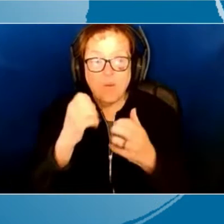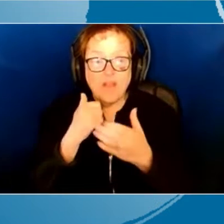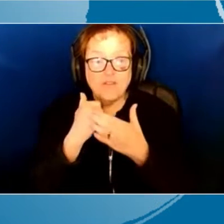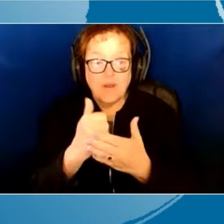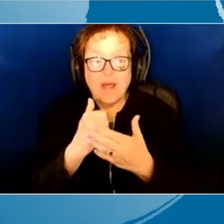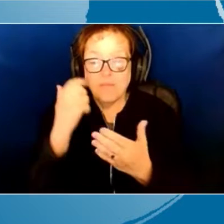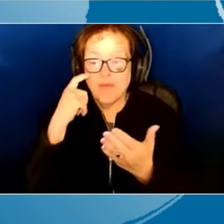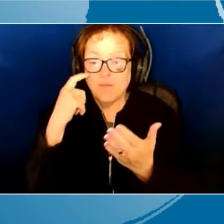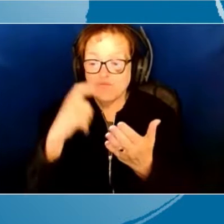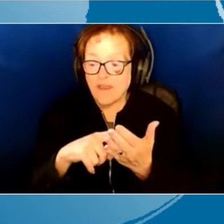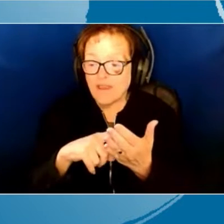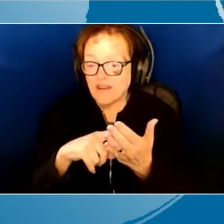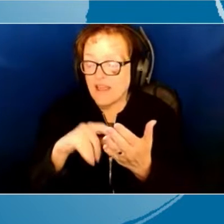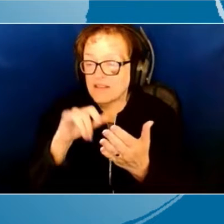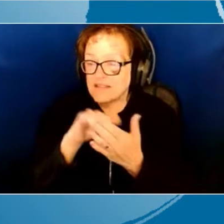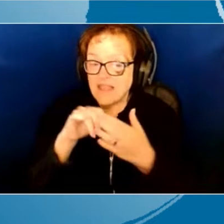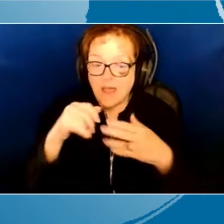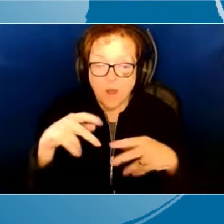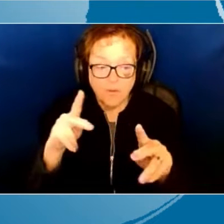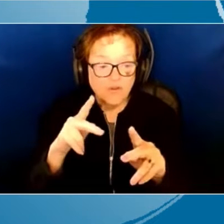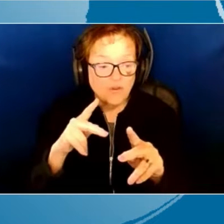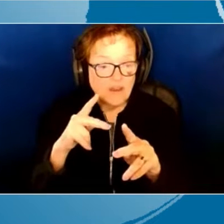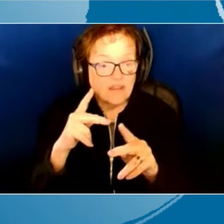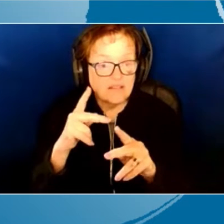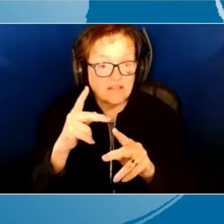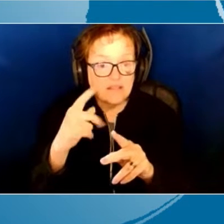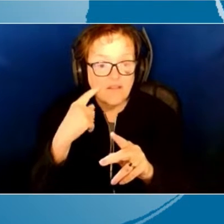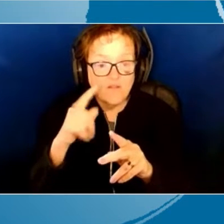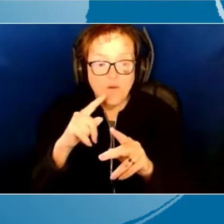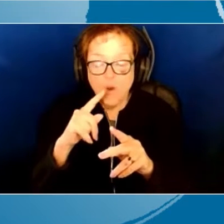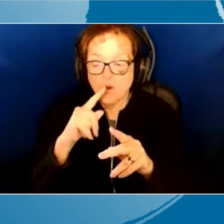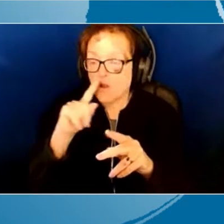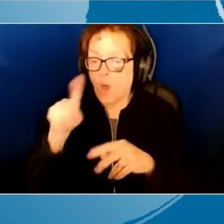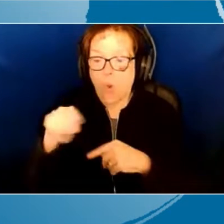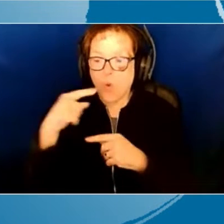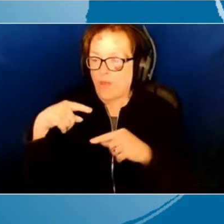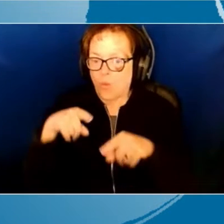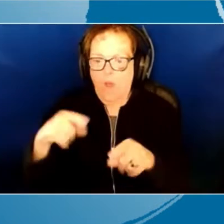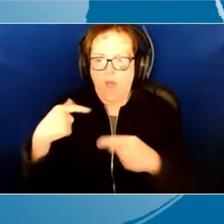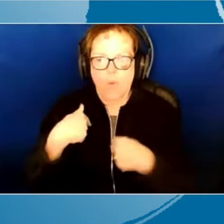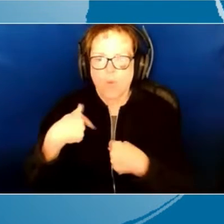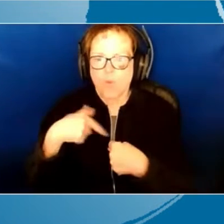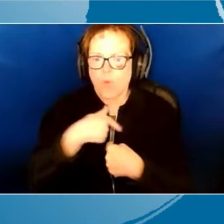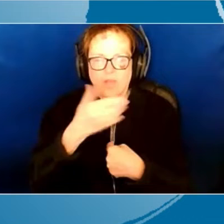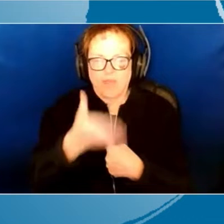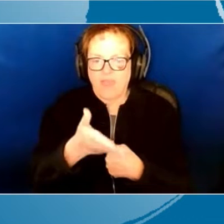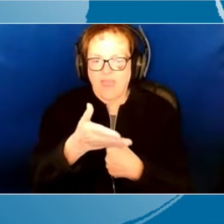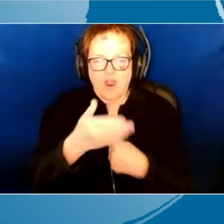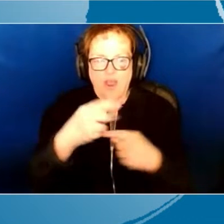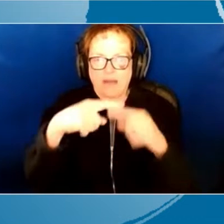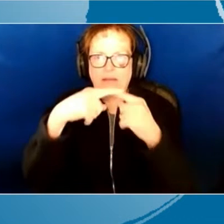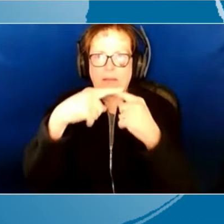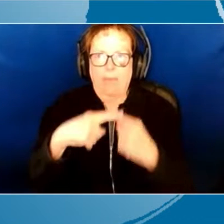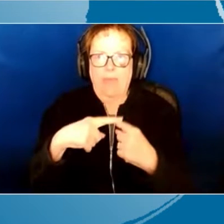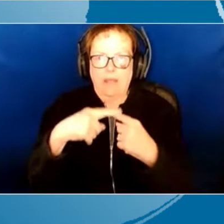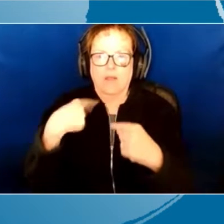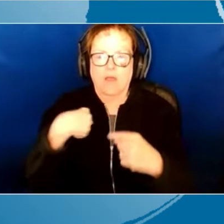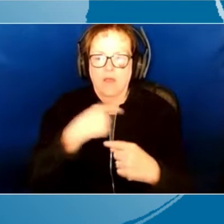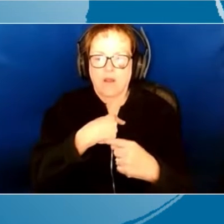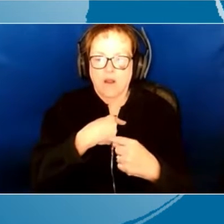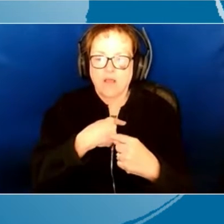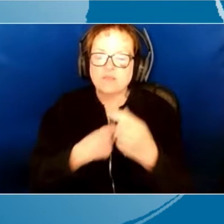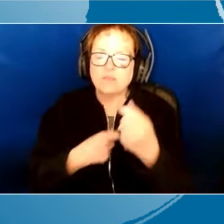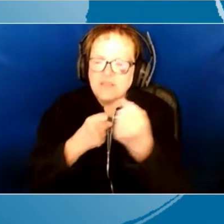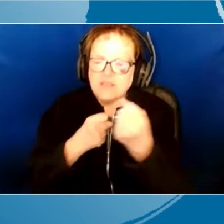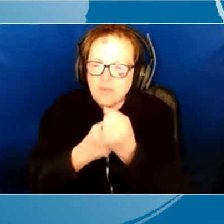recognize the opportunities that they have, not just when we're there, not just totally reliant on us, and that they embrace their